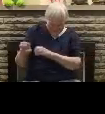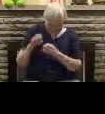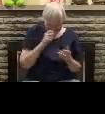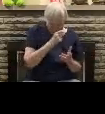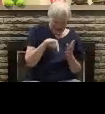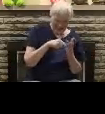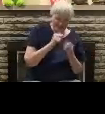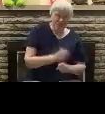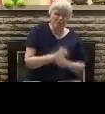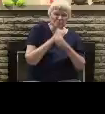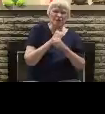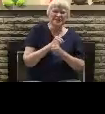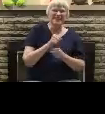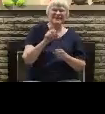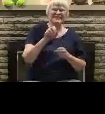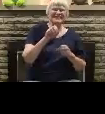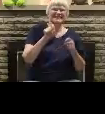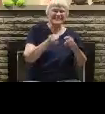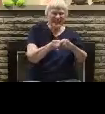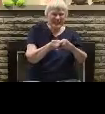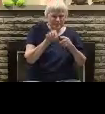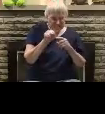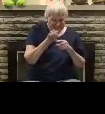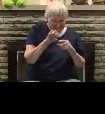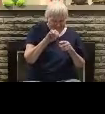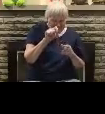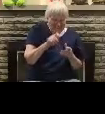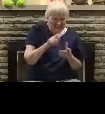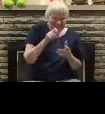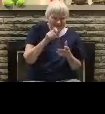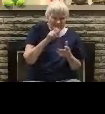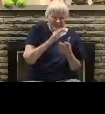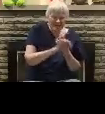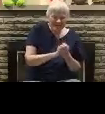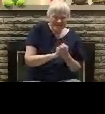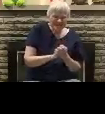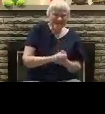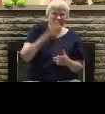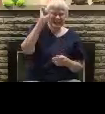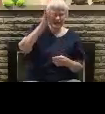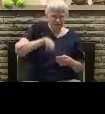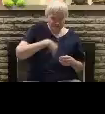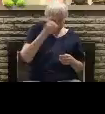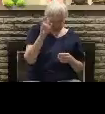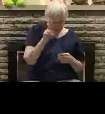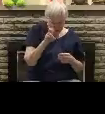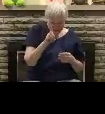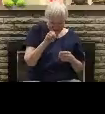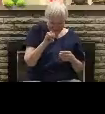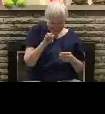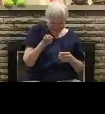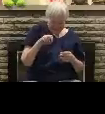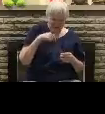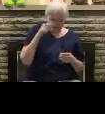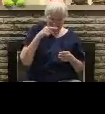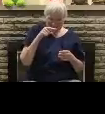Amen. Jude warned these wolves would arise from among believers in the churches. In Jude 1.4, it says, For